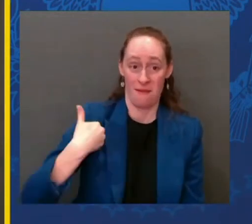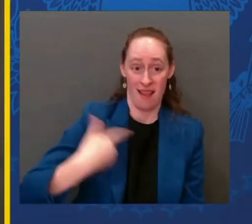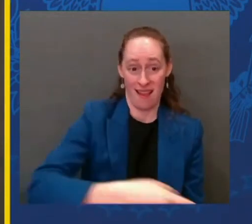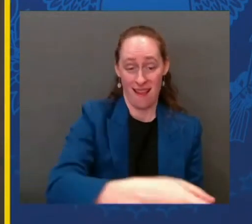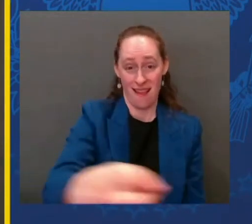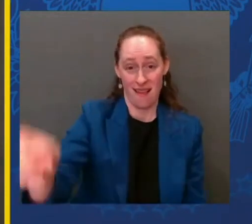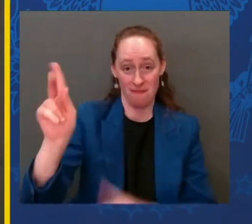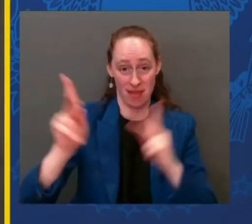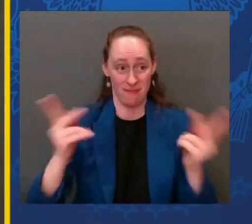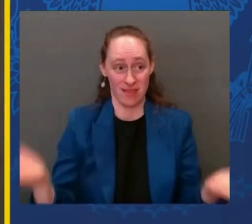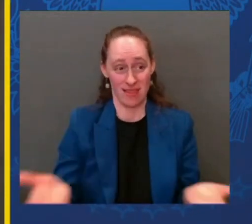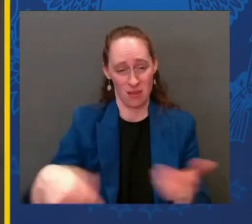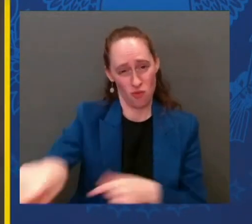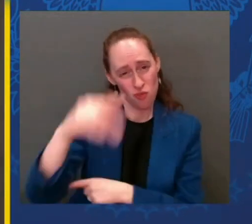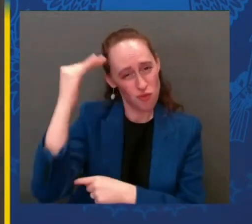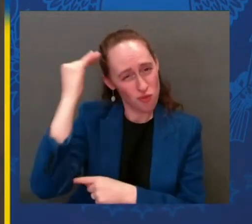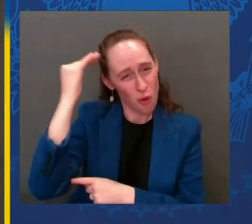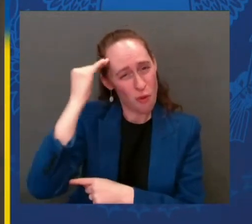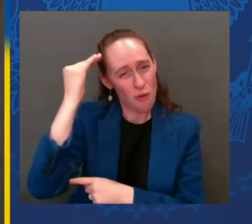means.